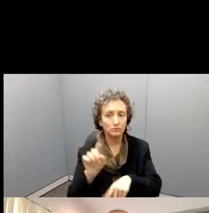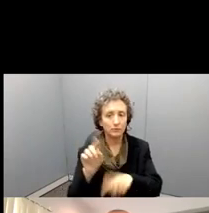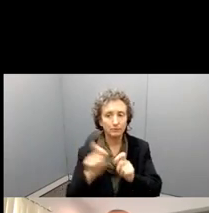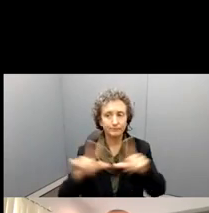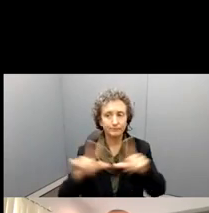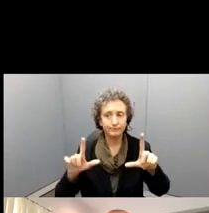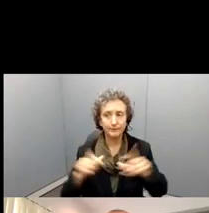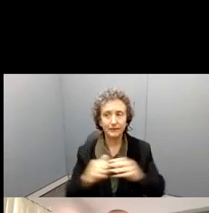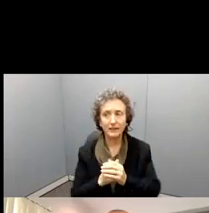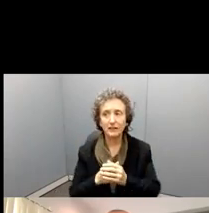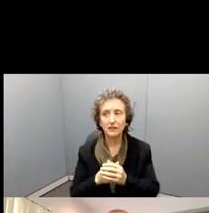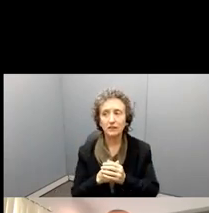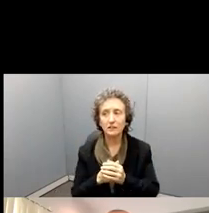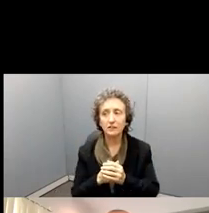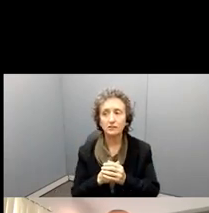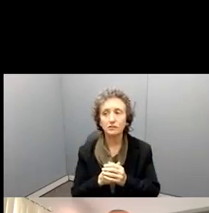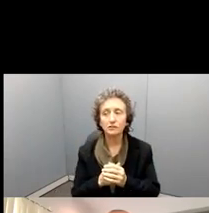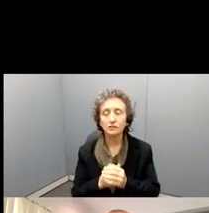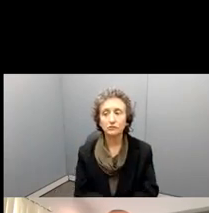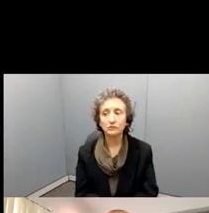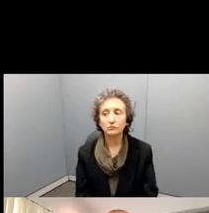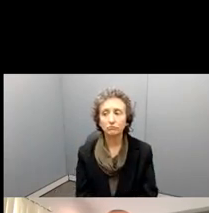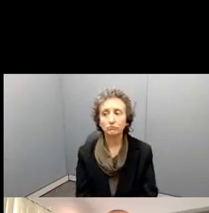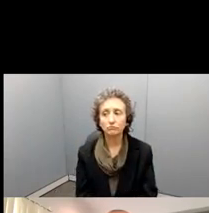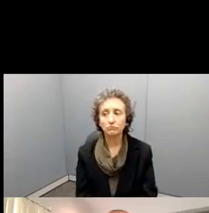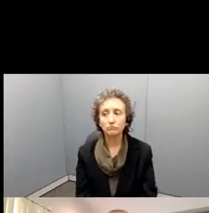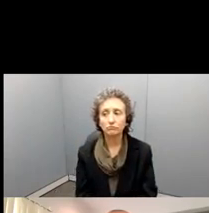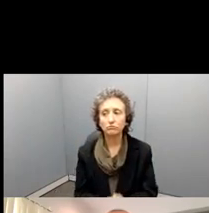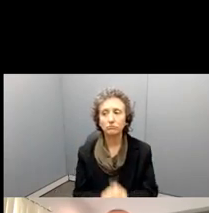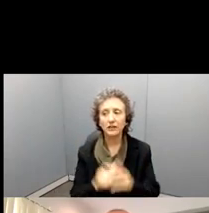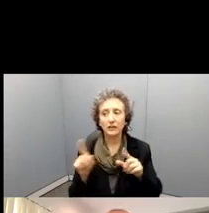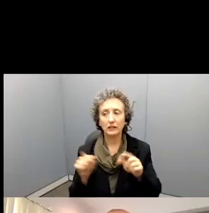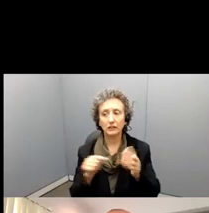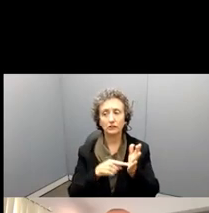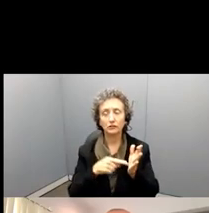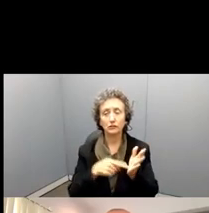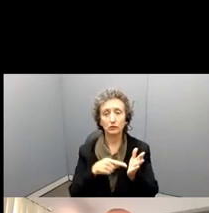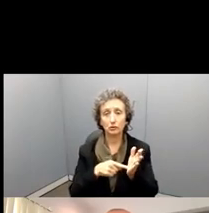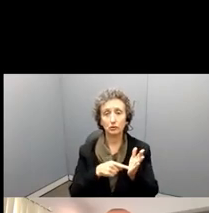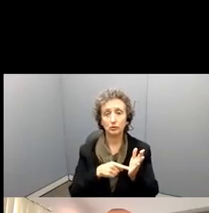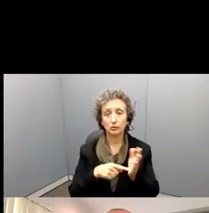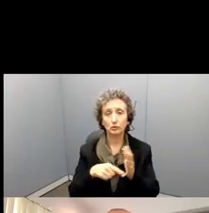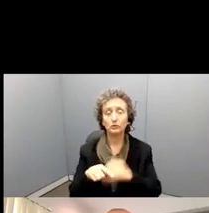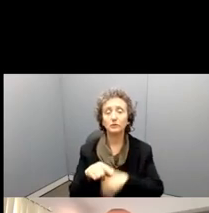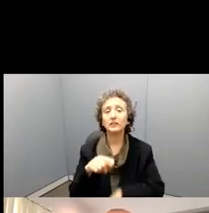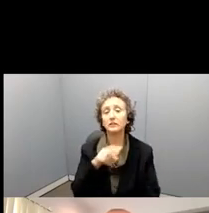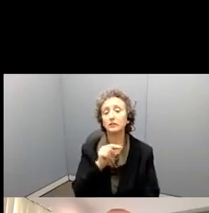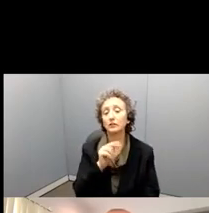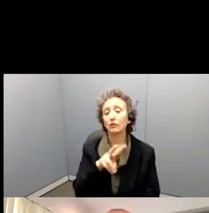due. Again, the deadline, November 16th, 2020.